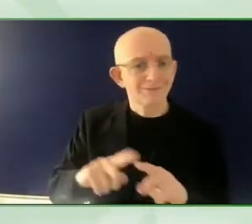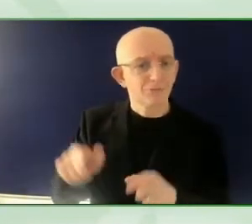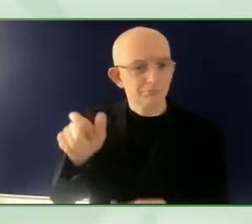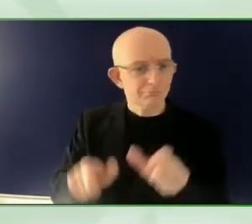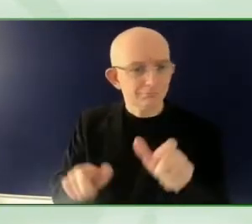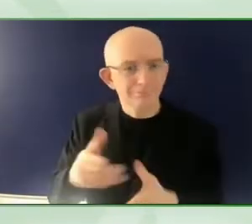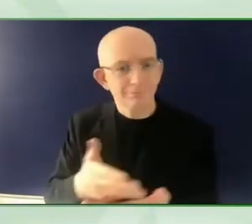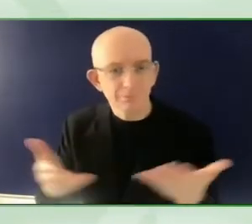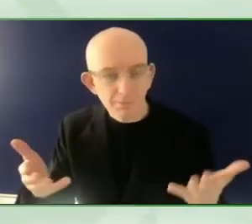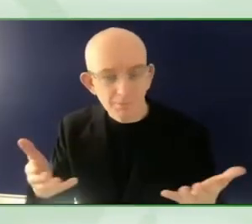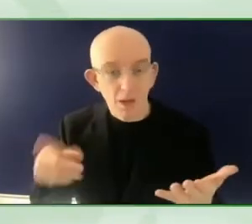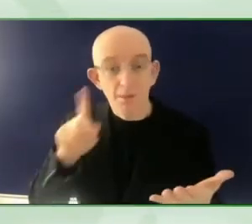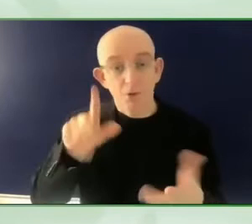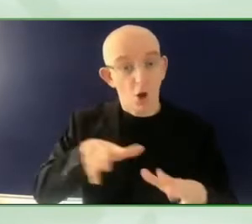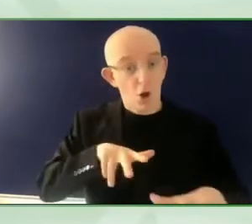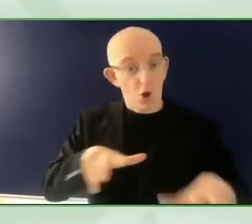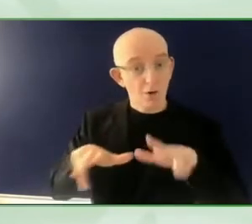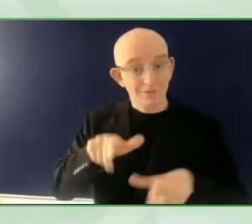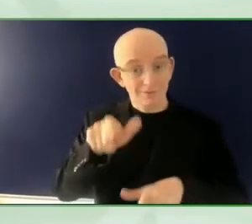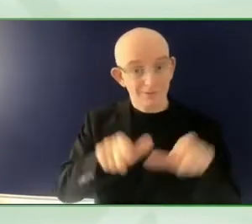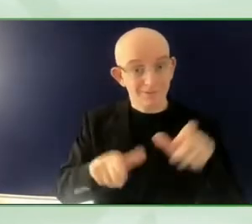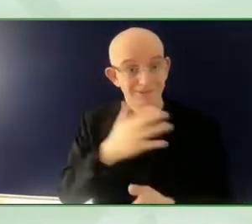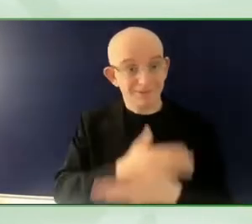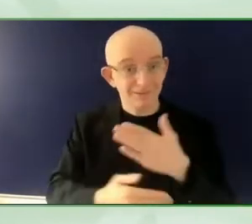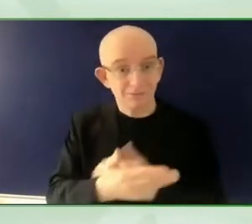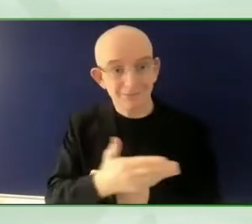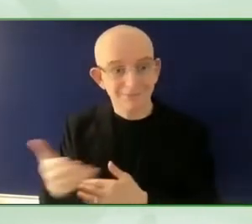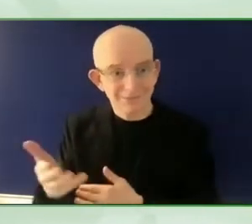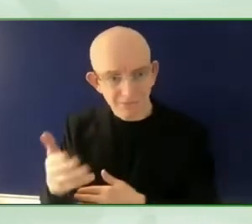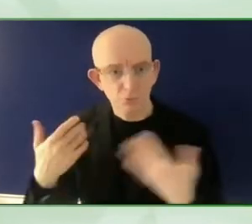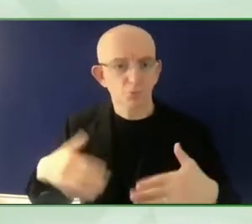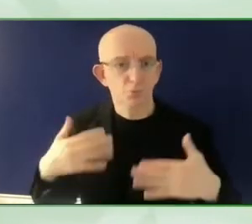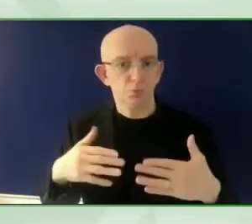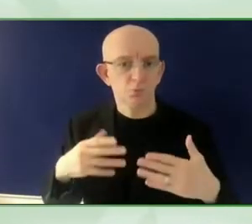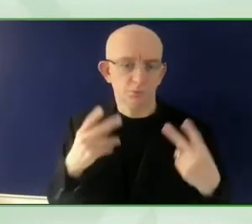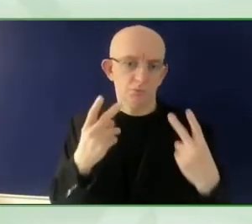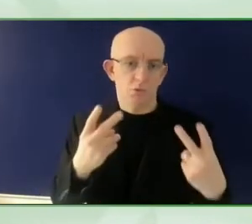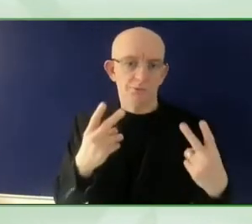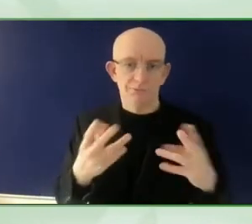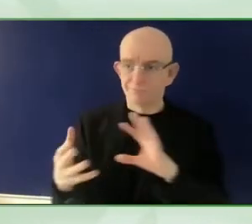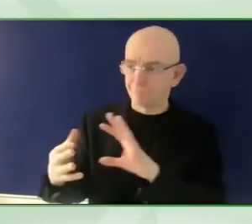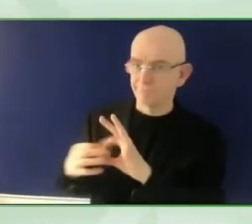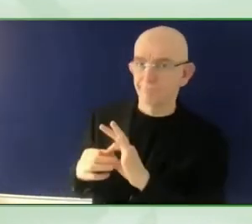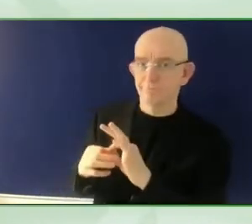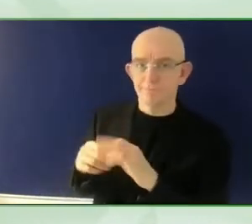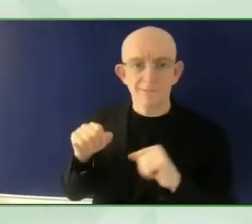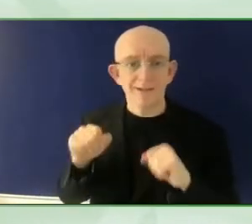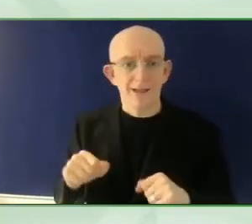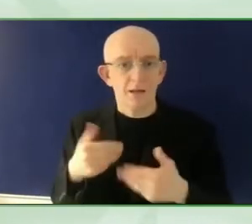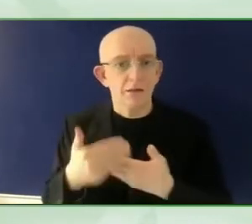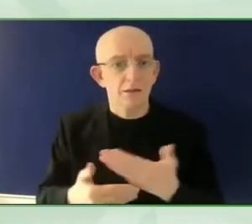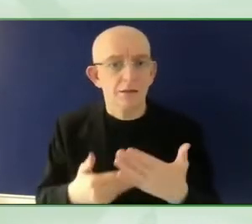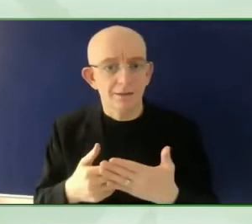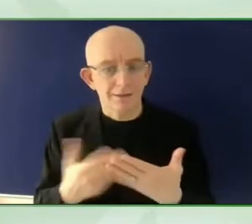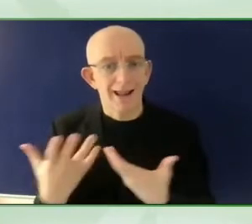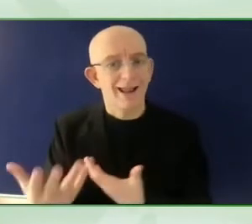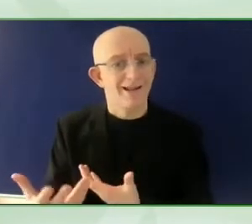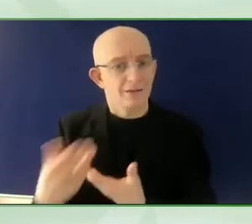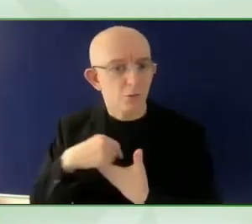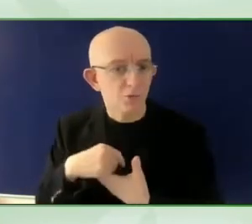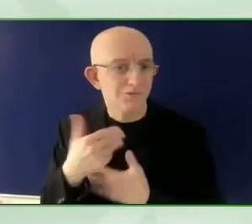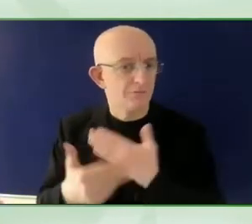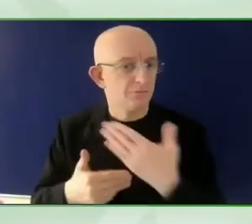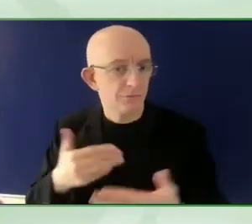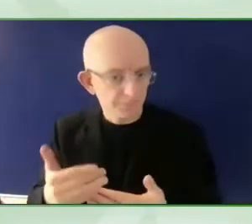of course, it was impossible not to include a very strong focus